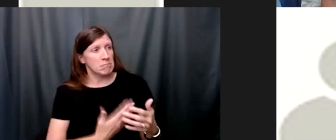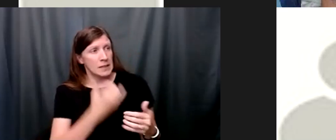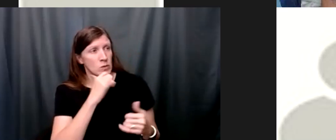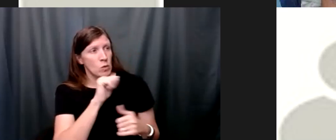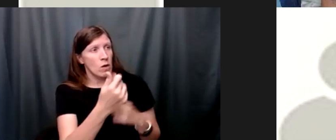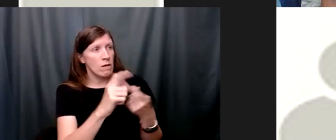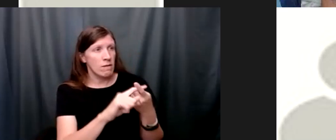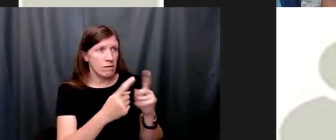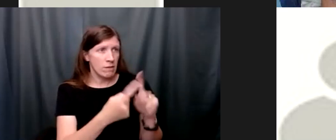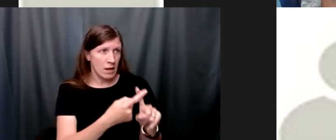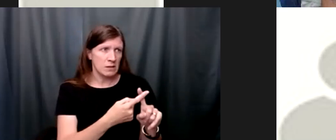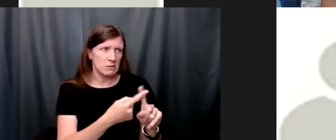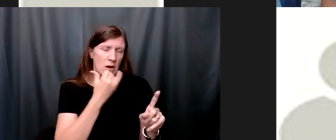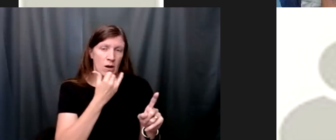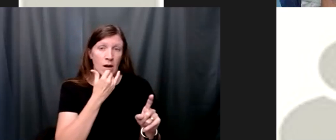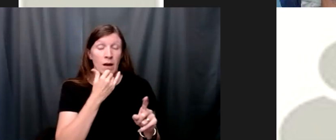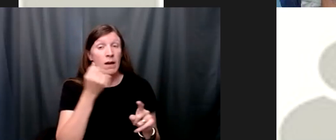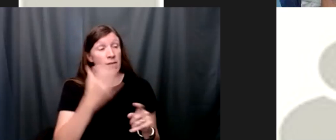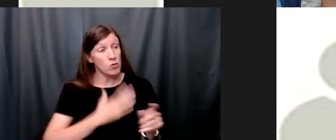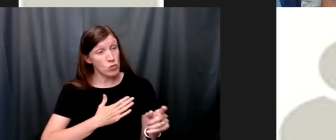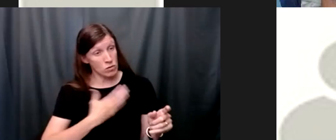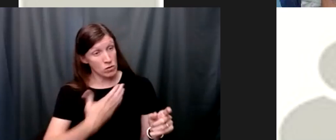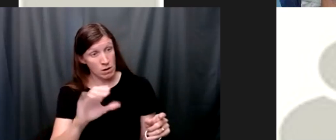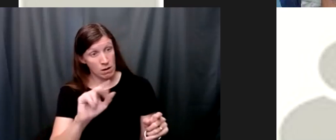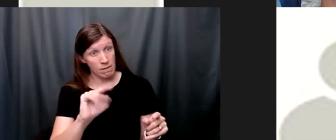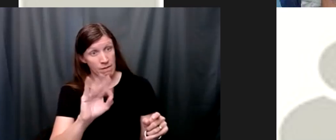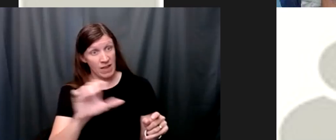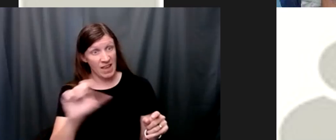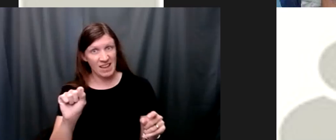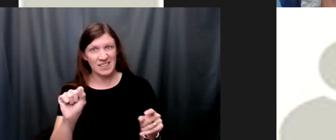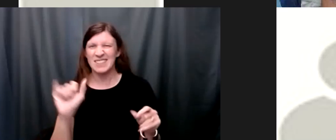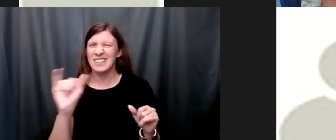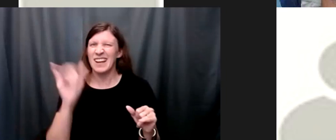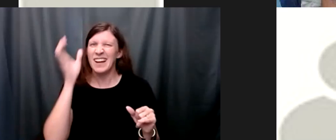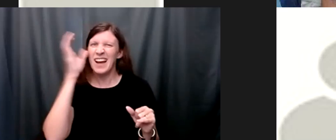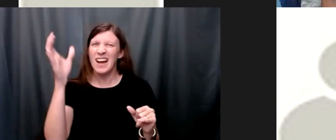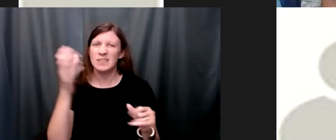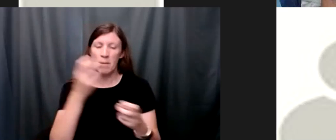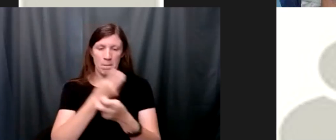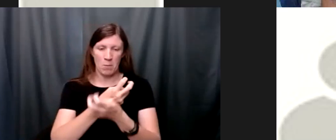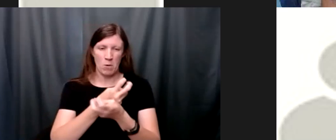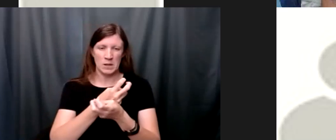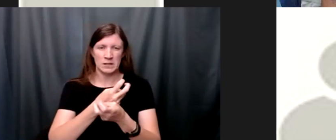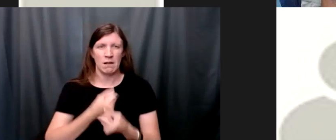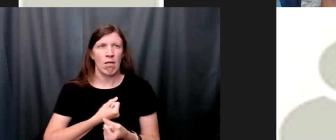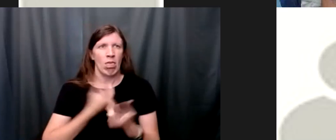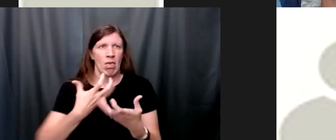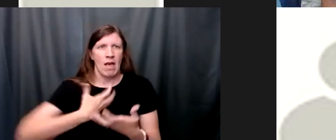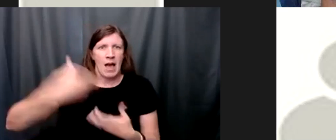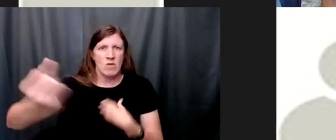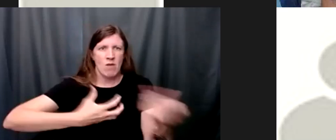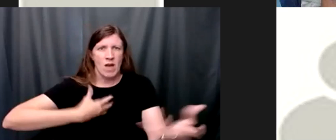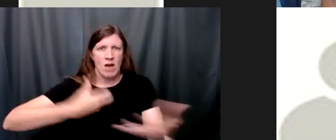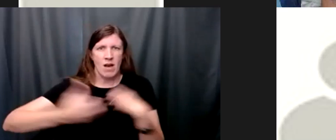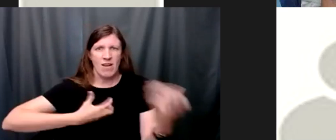toxins the toxins in your soul are released through your mouth as you confess